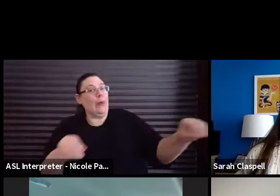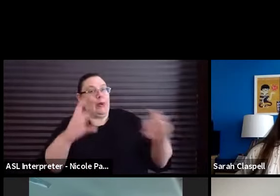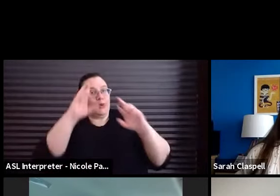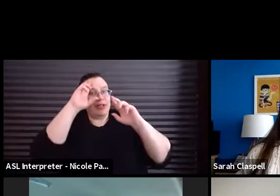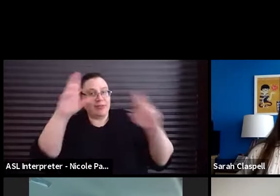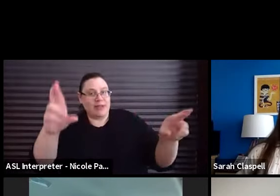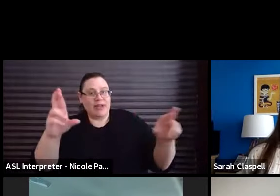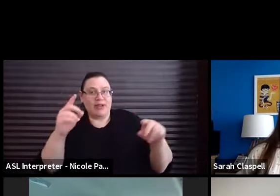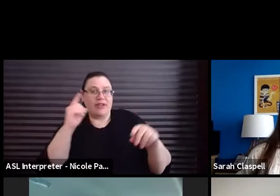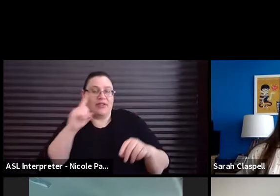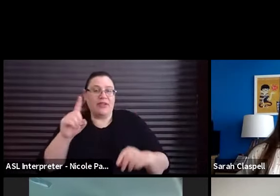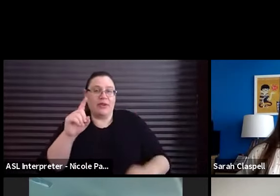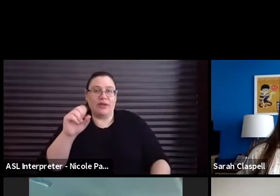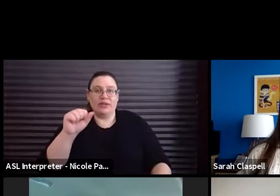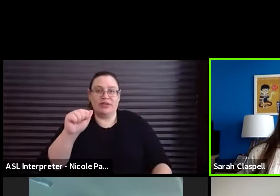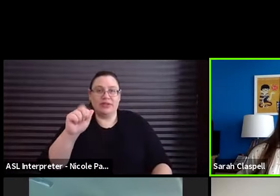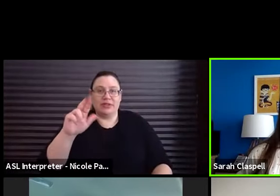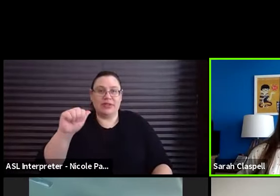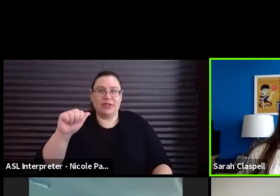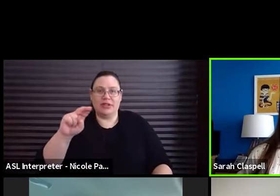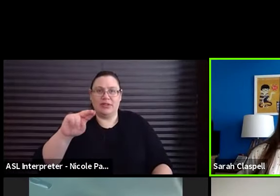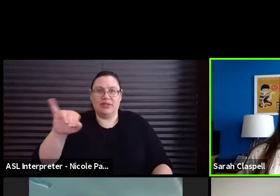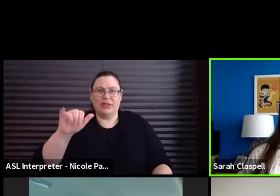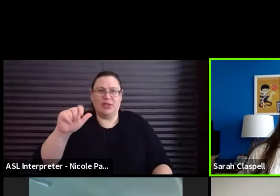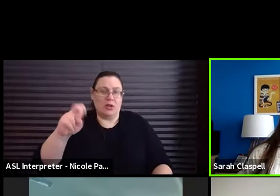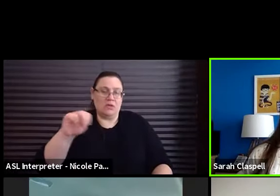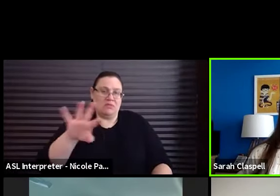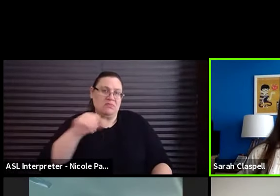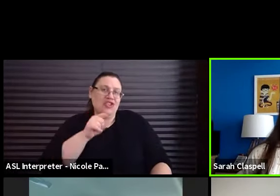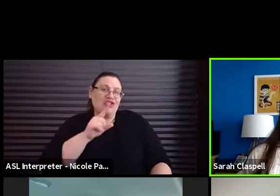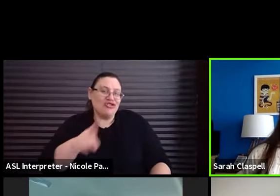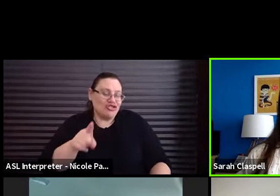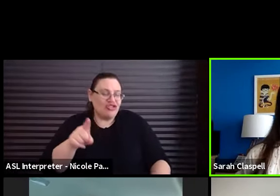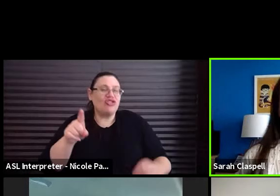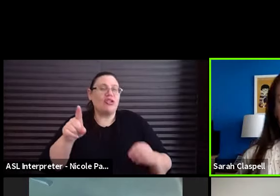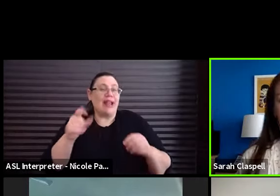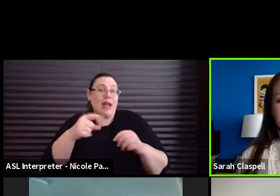John. Anybody in a toupee, she is just 100% against.